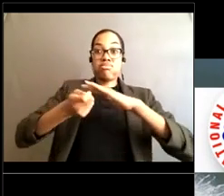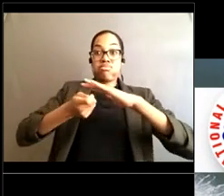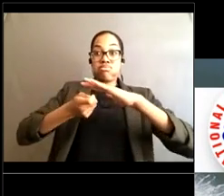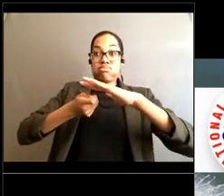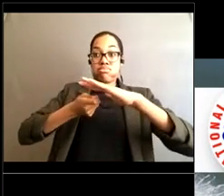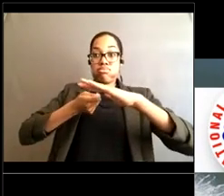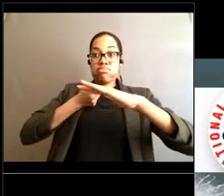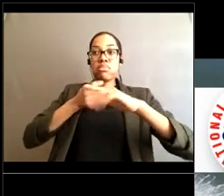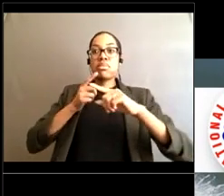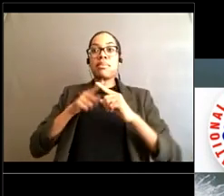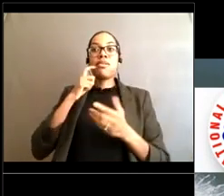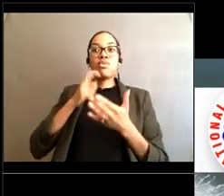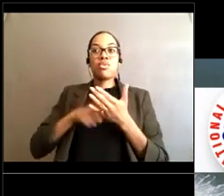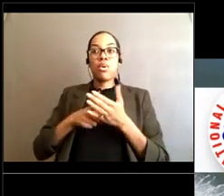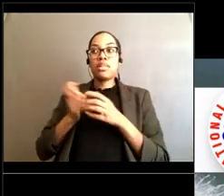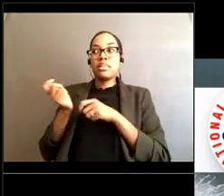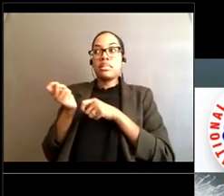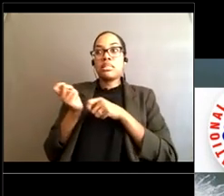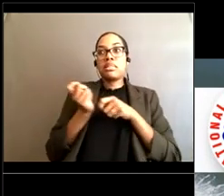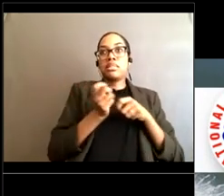a long shore current